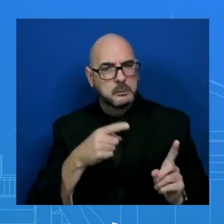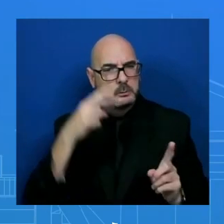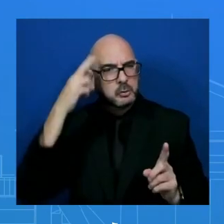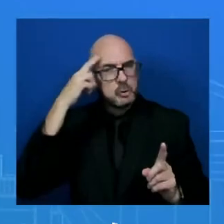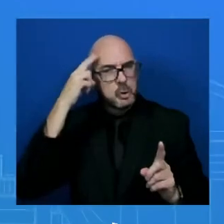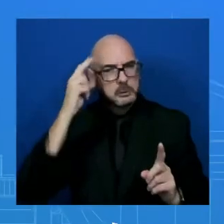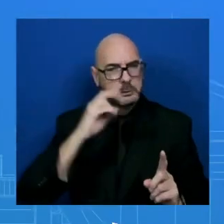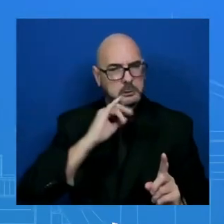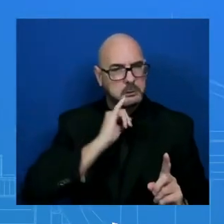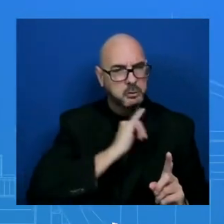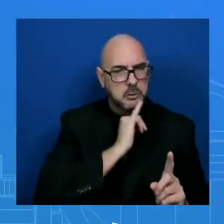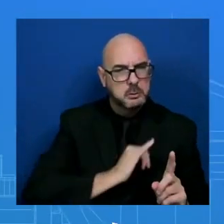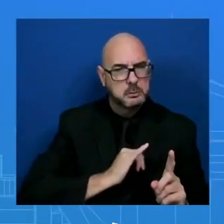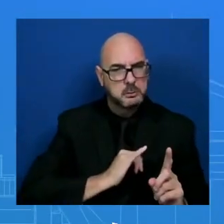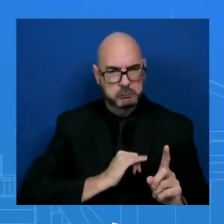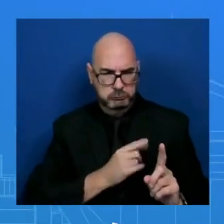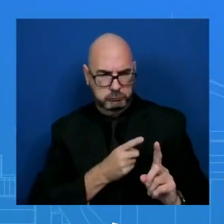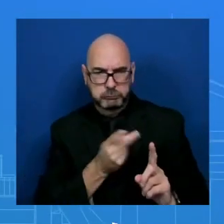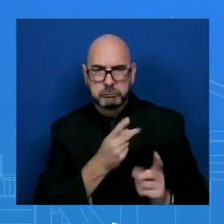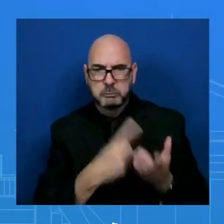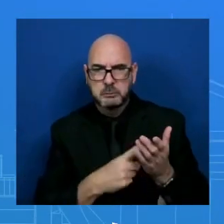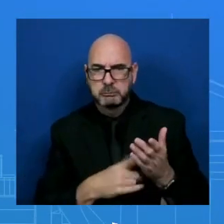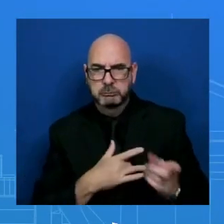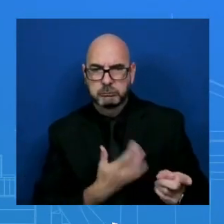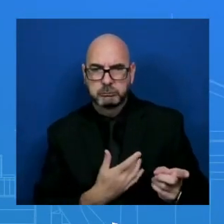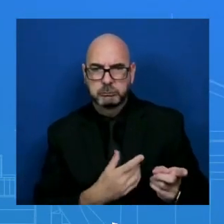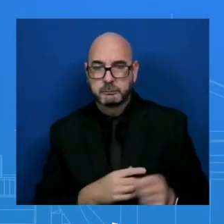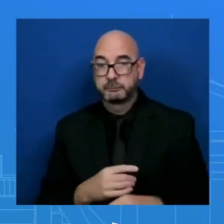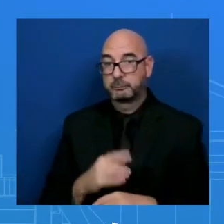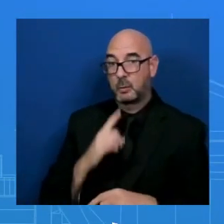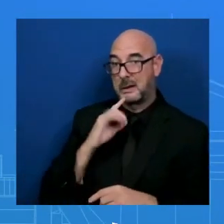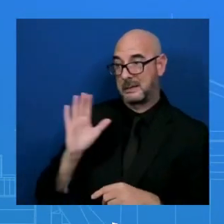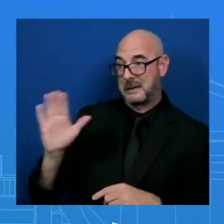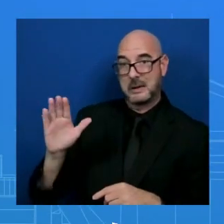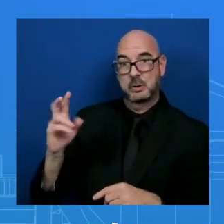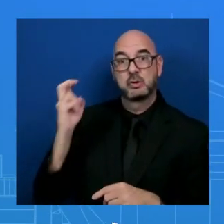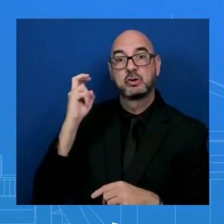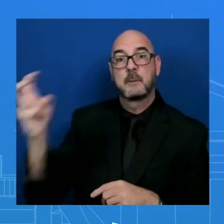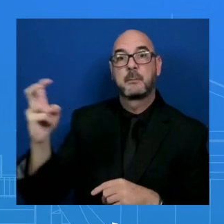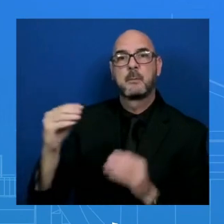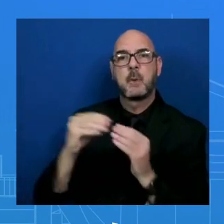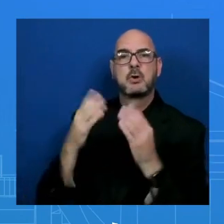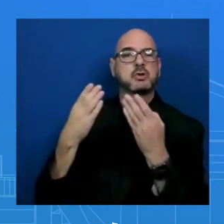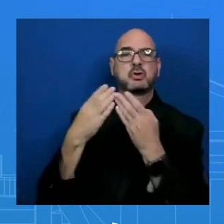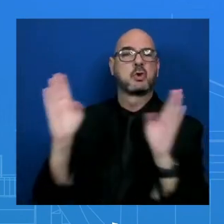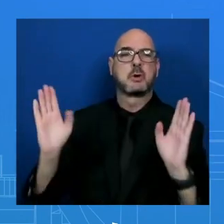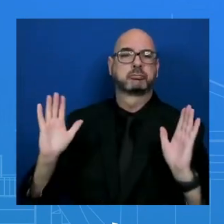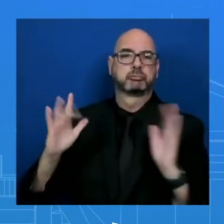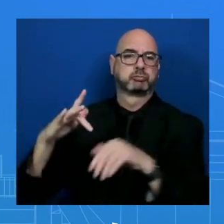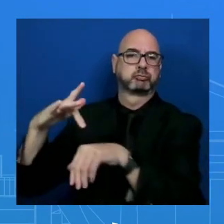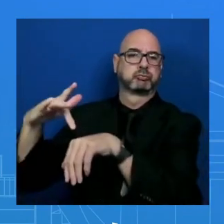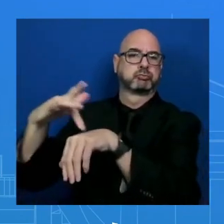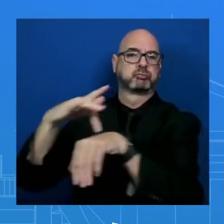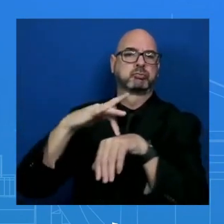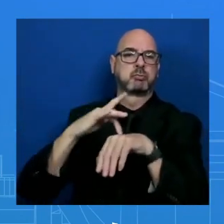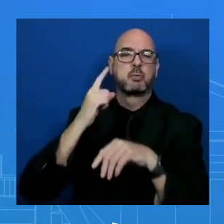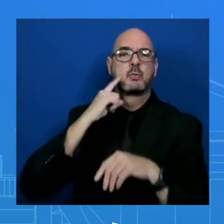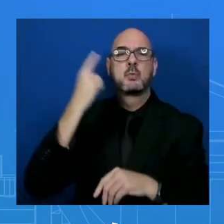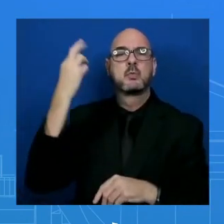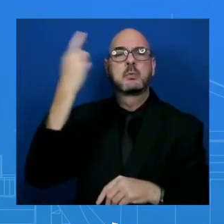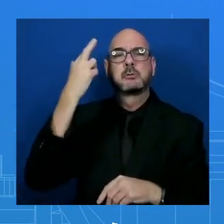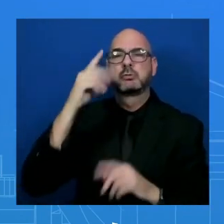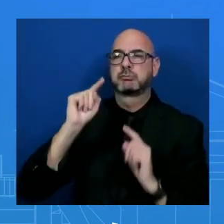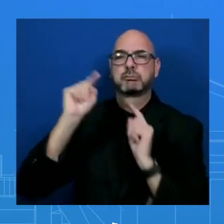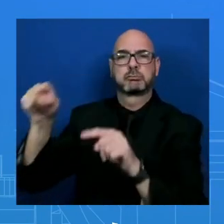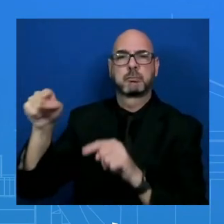-up. MR. So Brett's trip this time is focused on a set of broader regional issues. One of the main things that has brought him there, along with Barbara Leaf, the